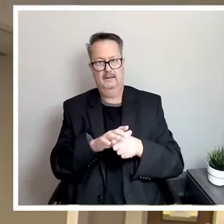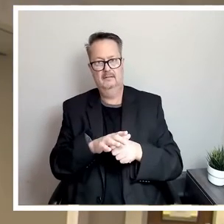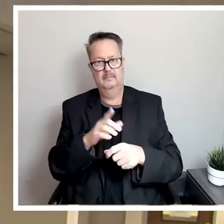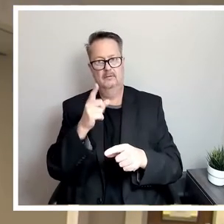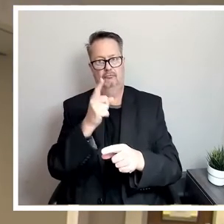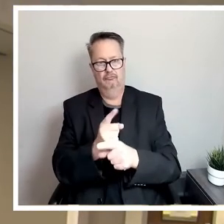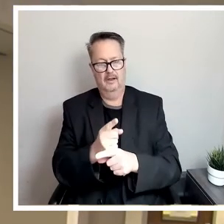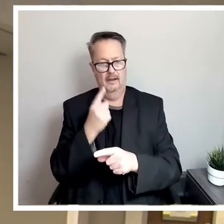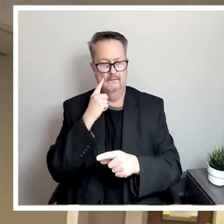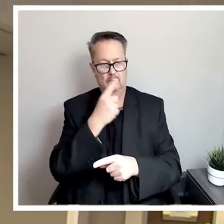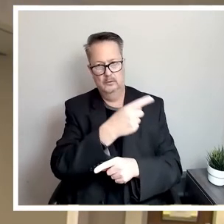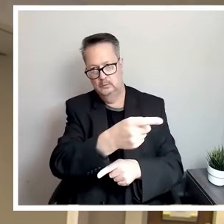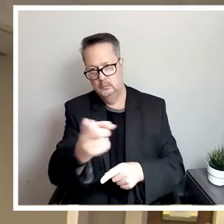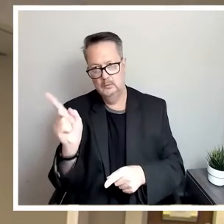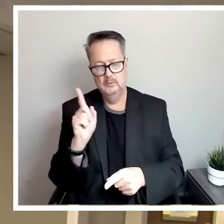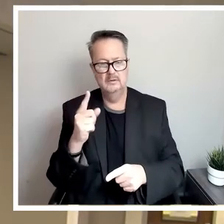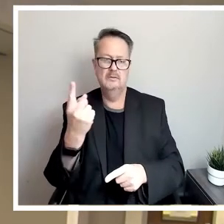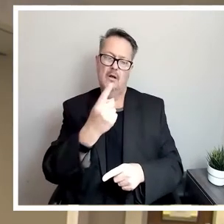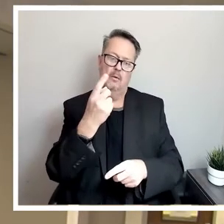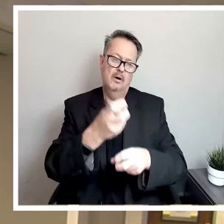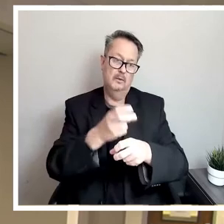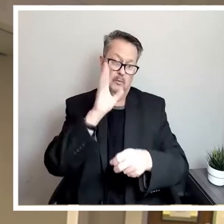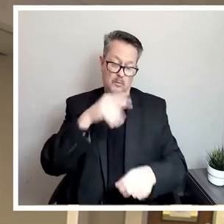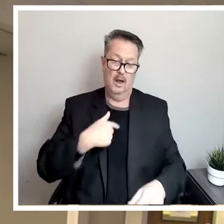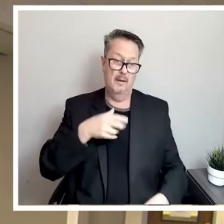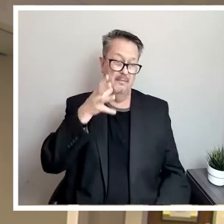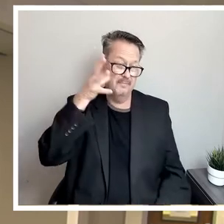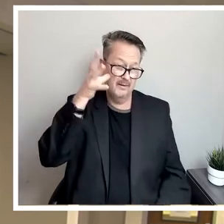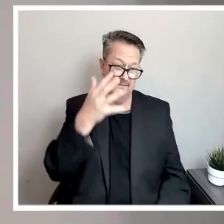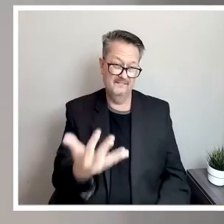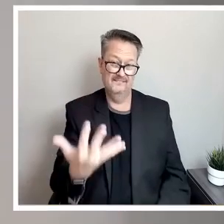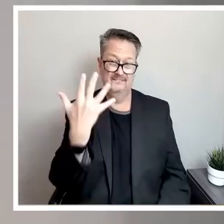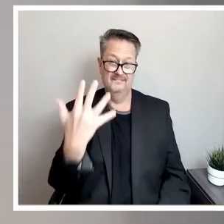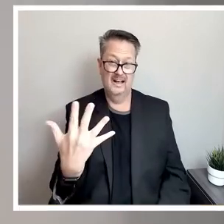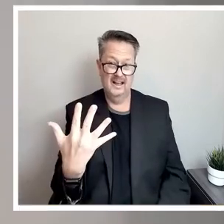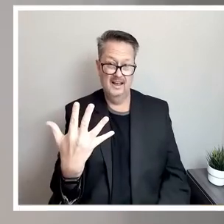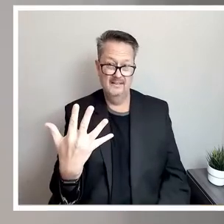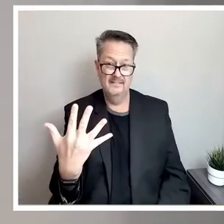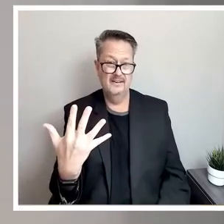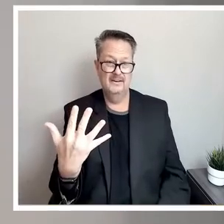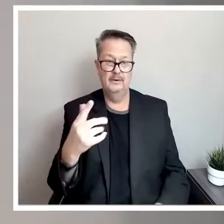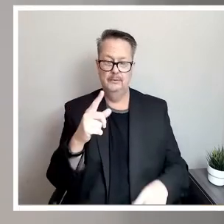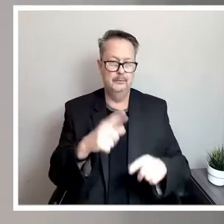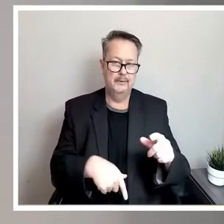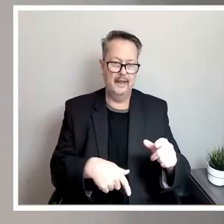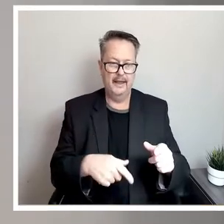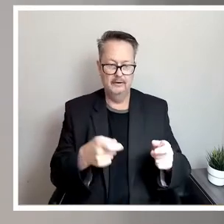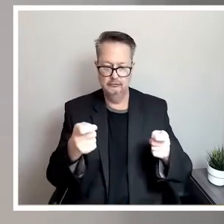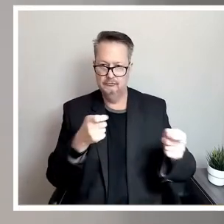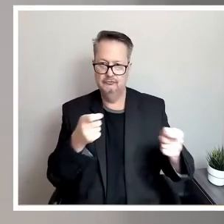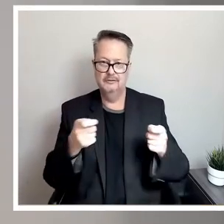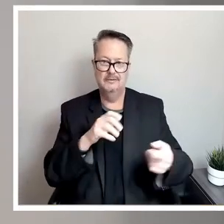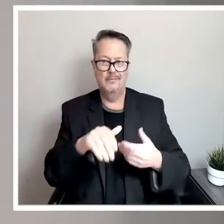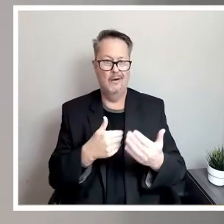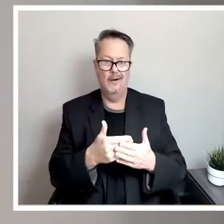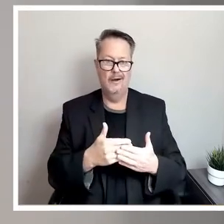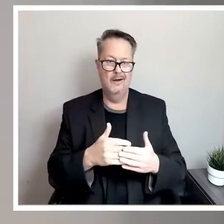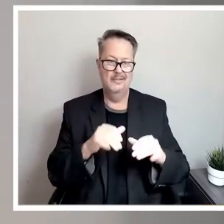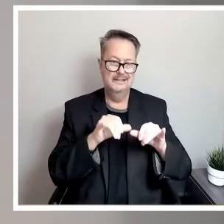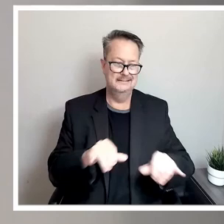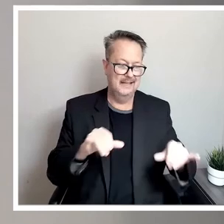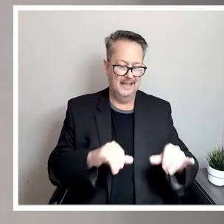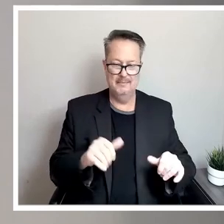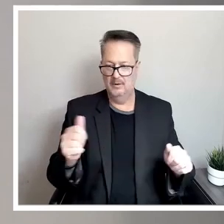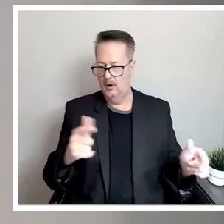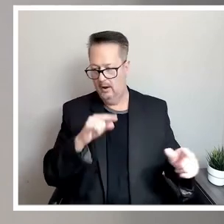of you. It's always hard. As you know, I'm a parent of five. You can't treat them all the same and you can't please all your children the same. And